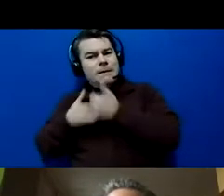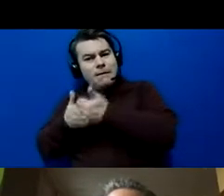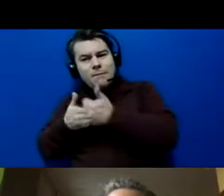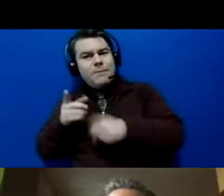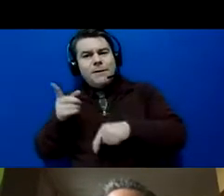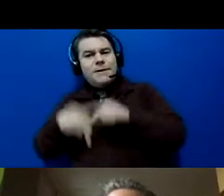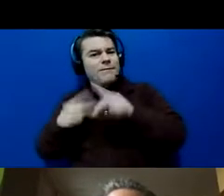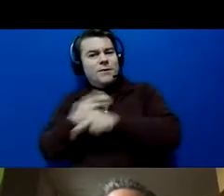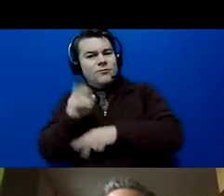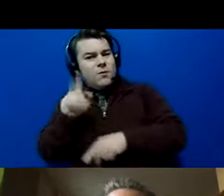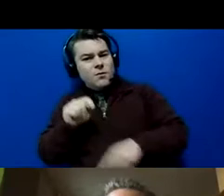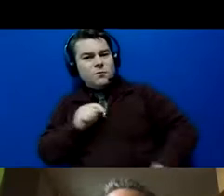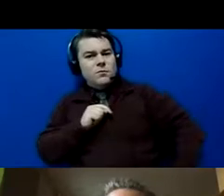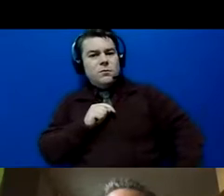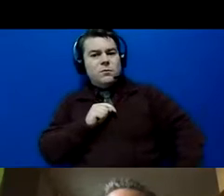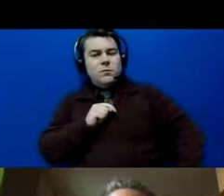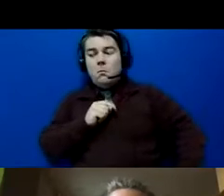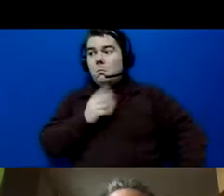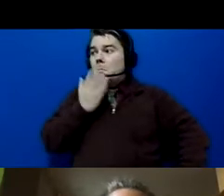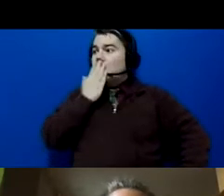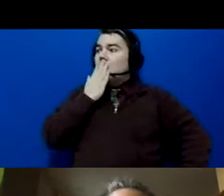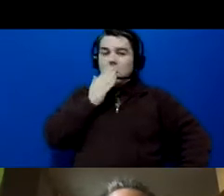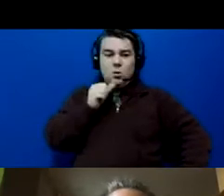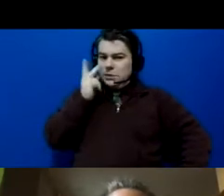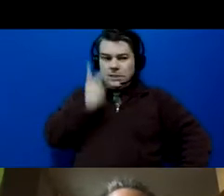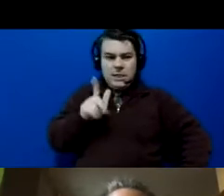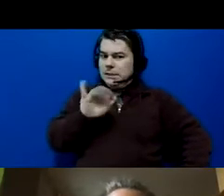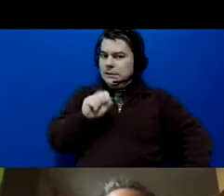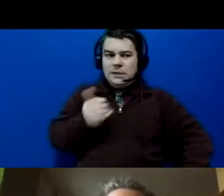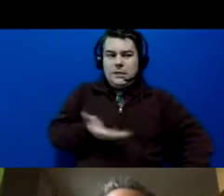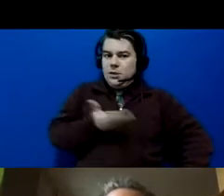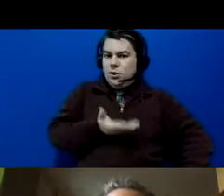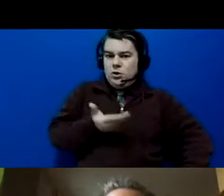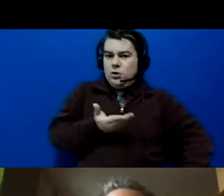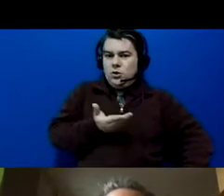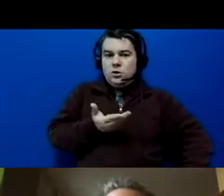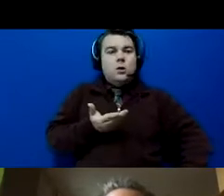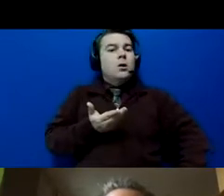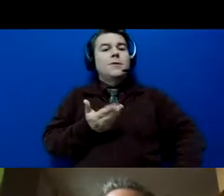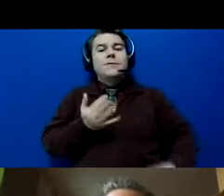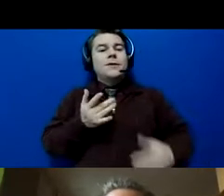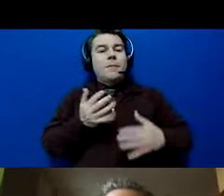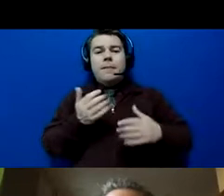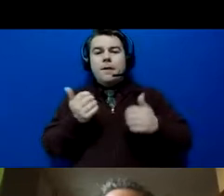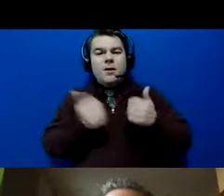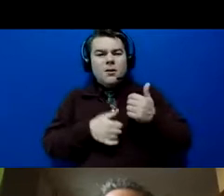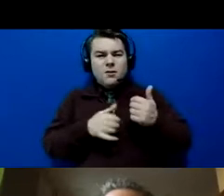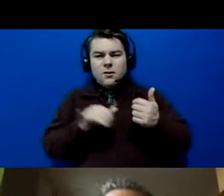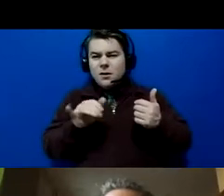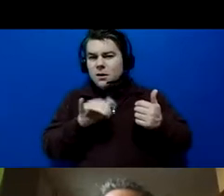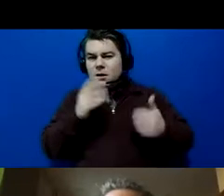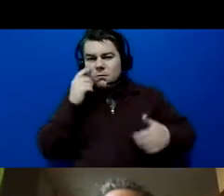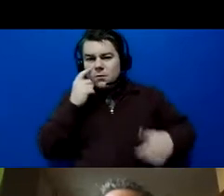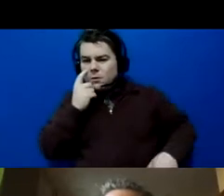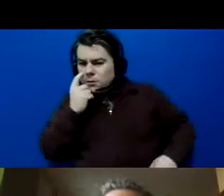figuring out. I don't even see Lisa on here. Um, it's under like, uh, let me see